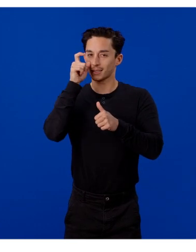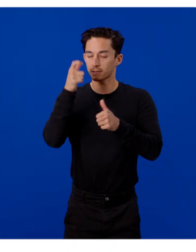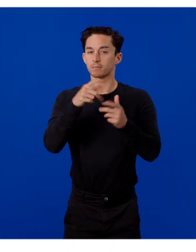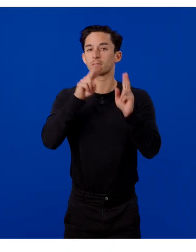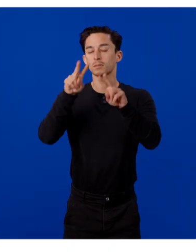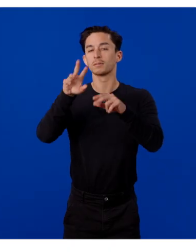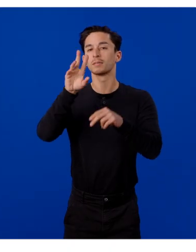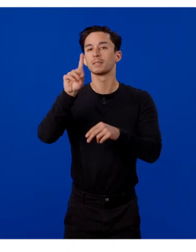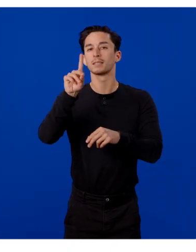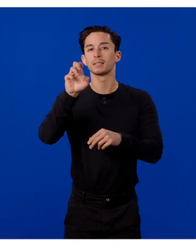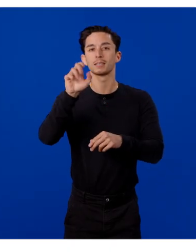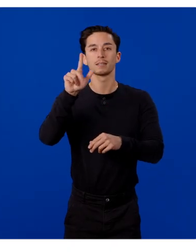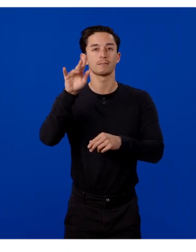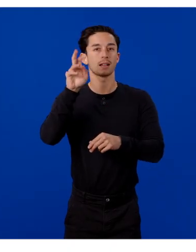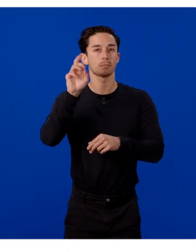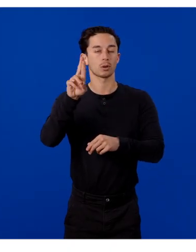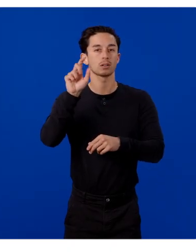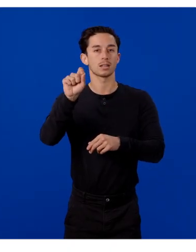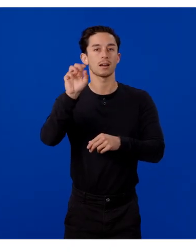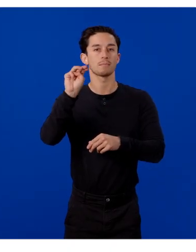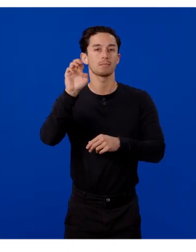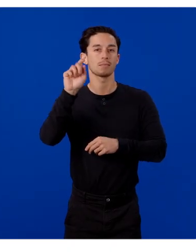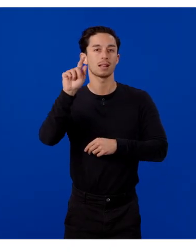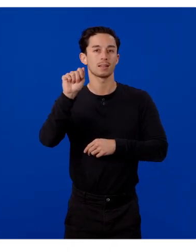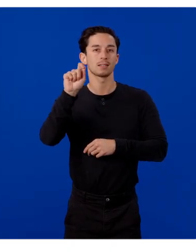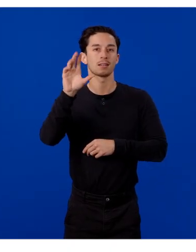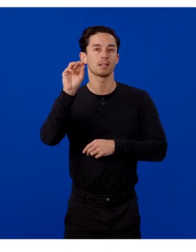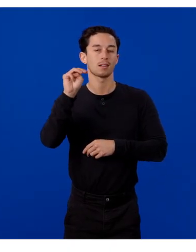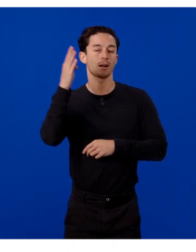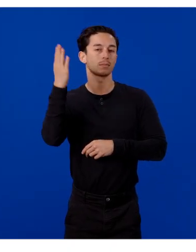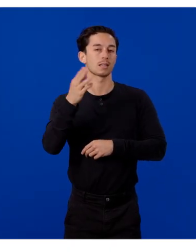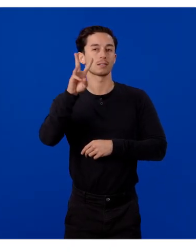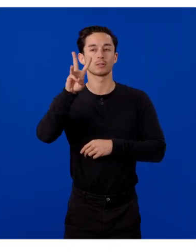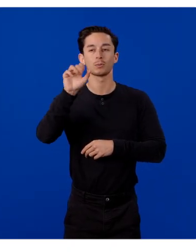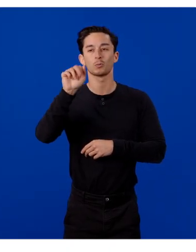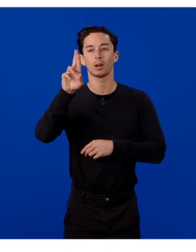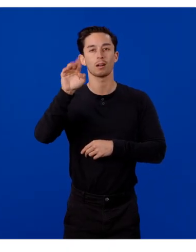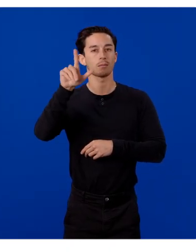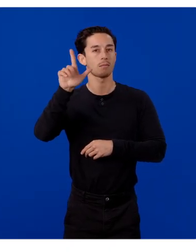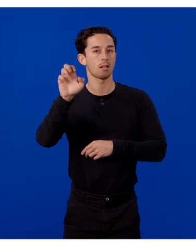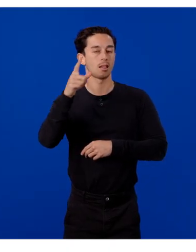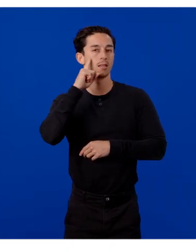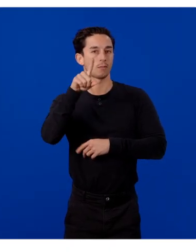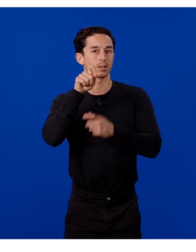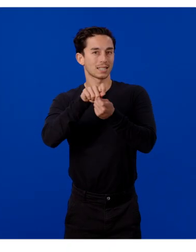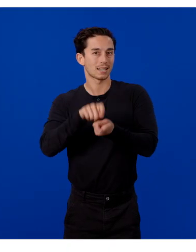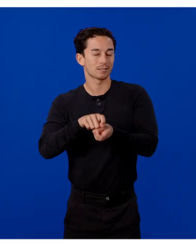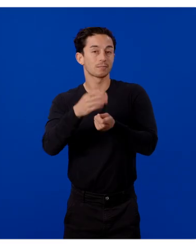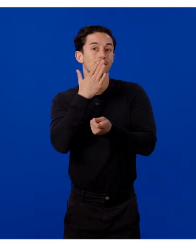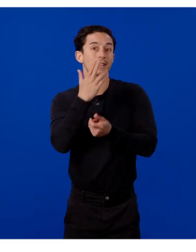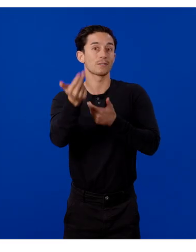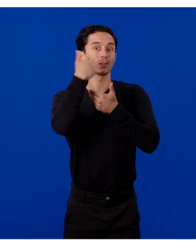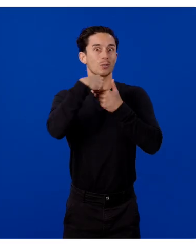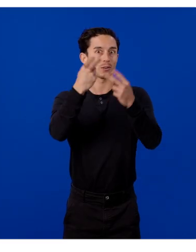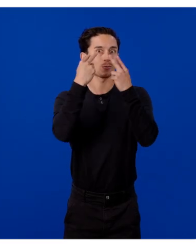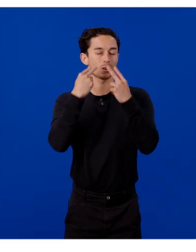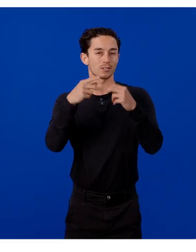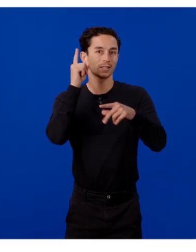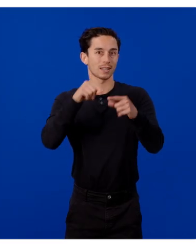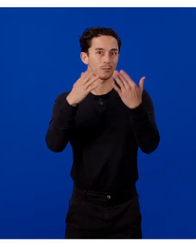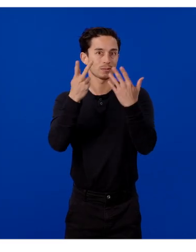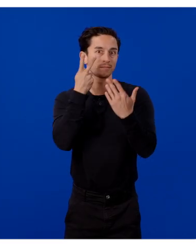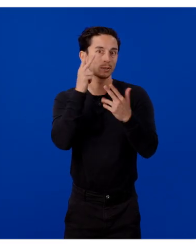developer.meta.com slash wearables for details. Thank you for joining this session. We can't wait for you to start building with us.